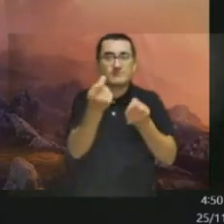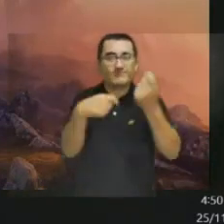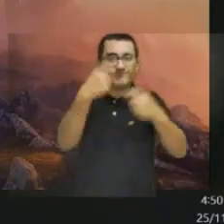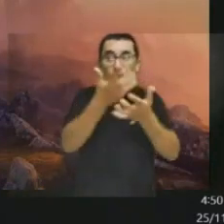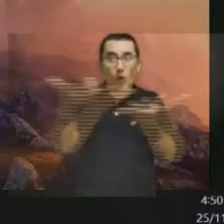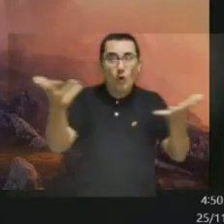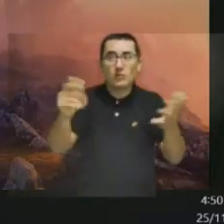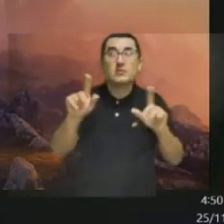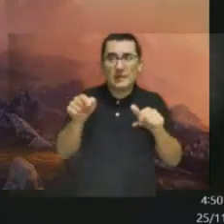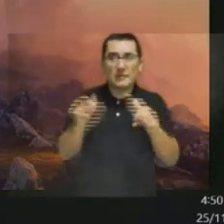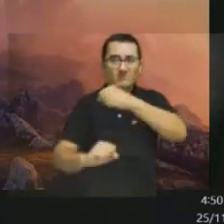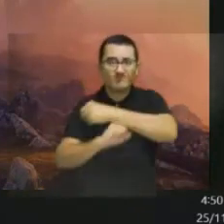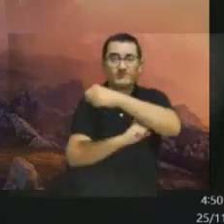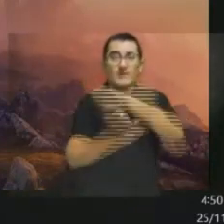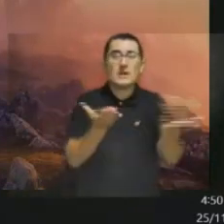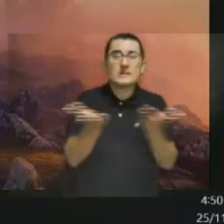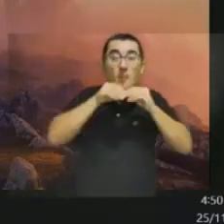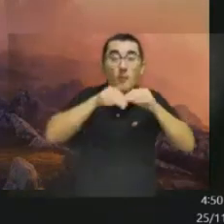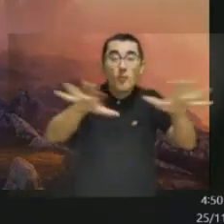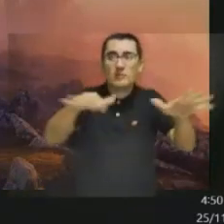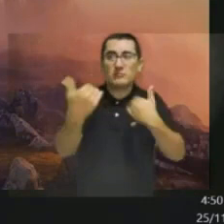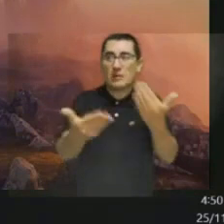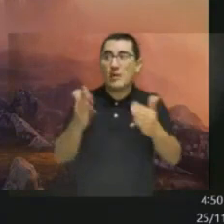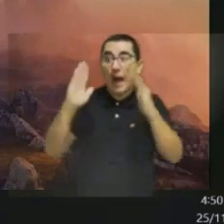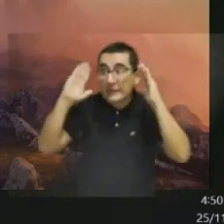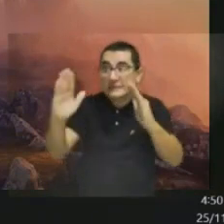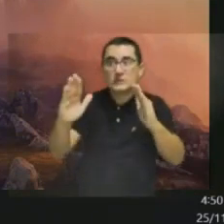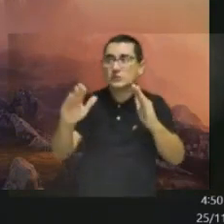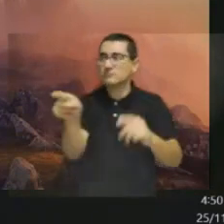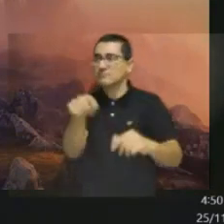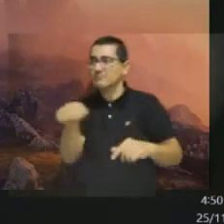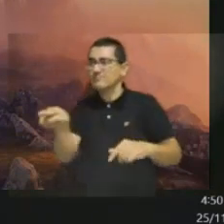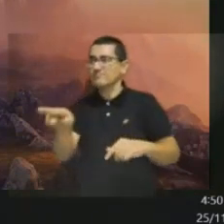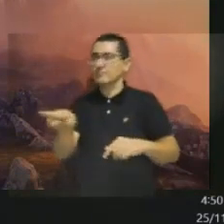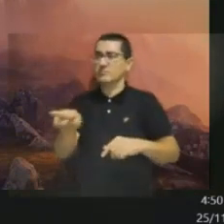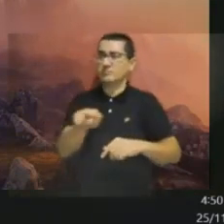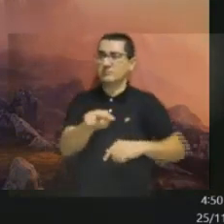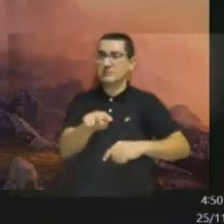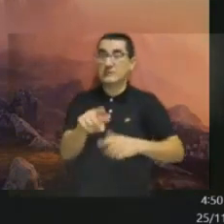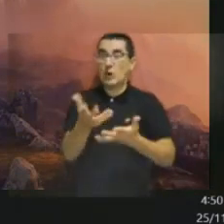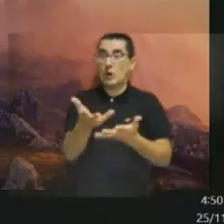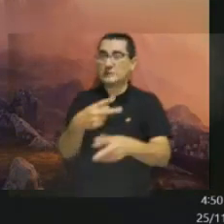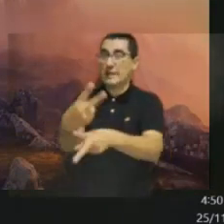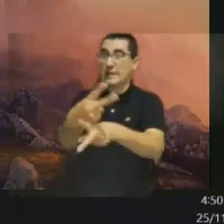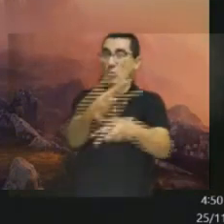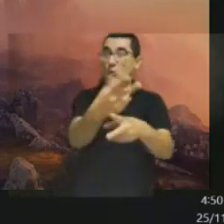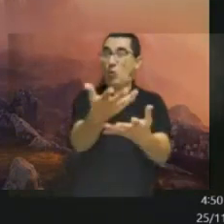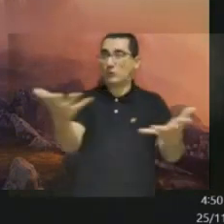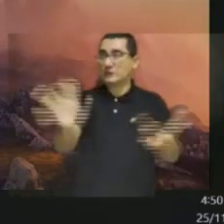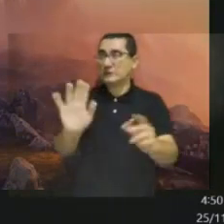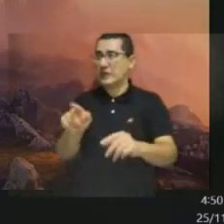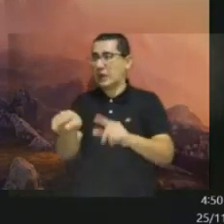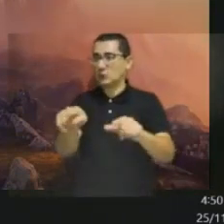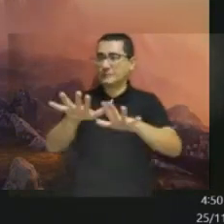support the public utilities. The ones that we need to protect all those critical